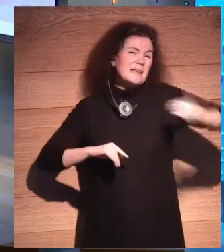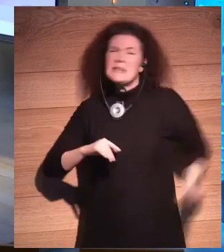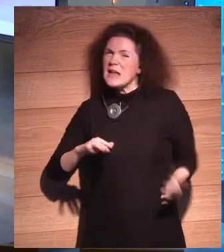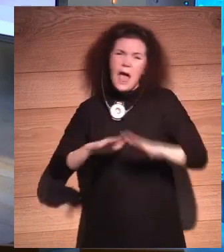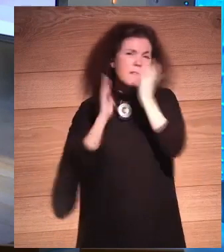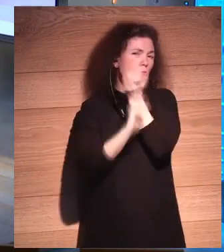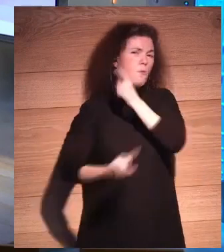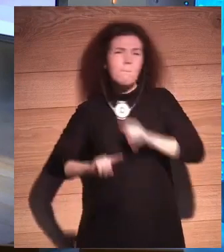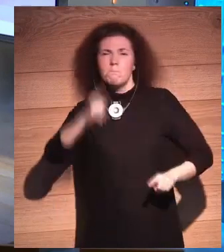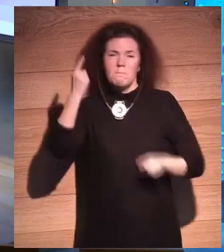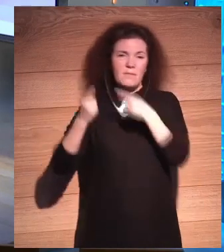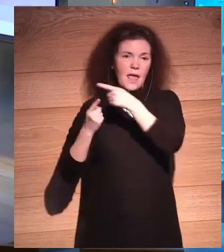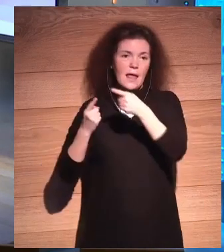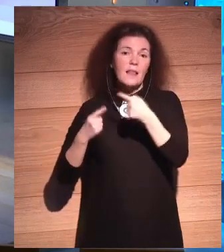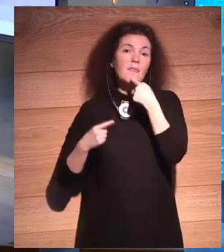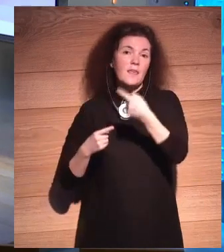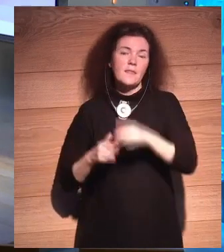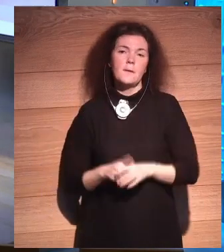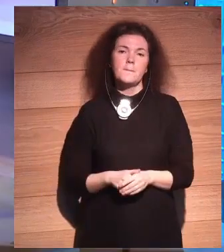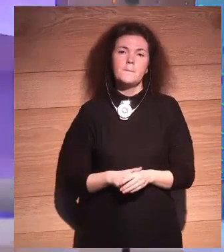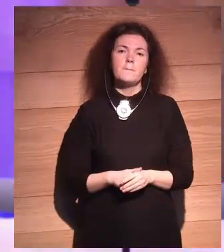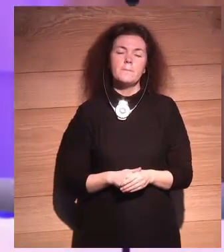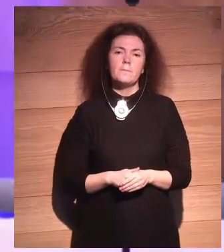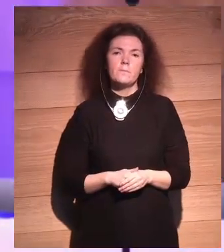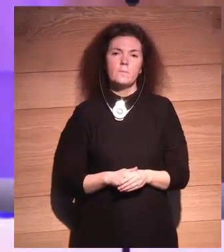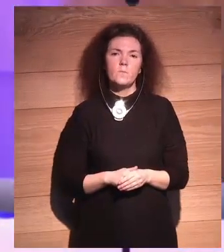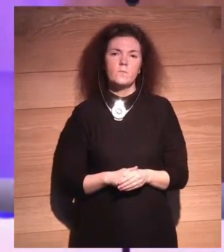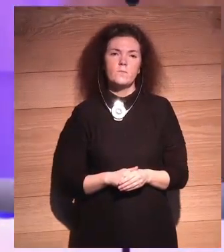this is a quote. We shouldn't sugarcoat the consequences.